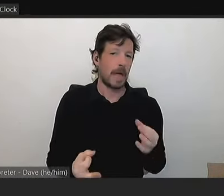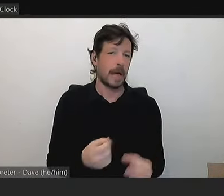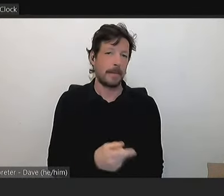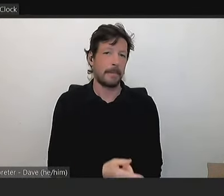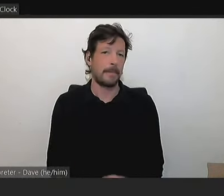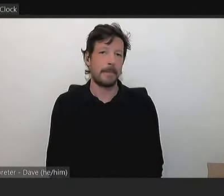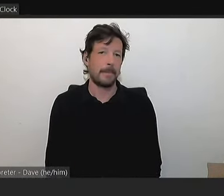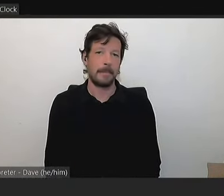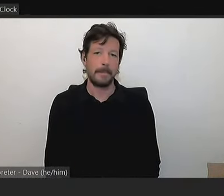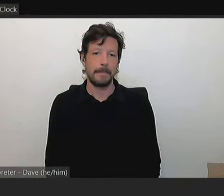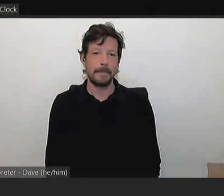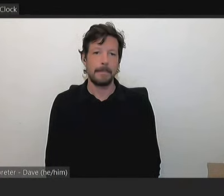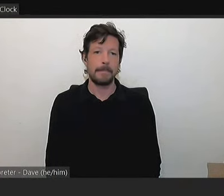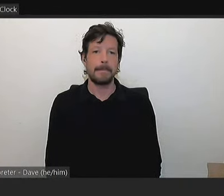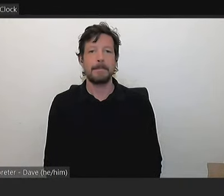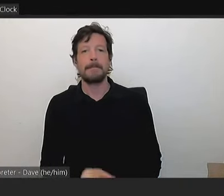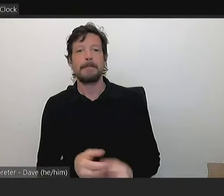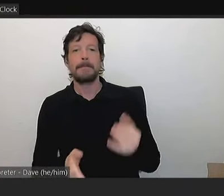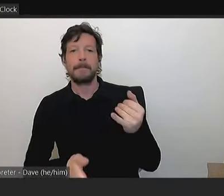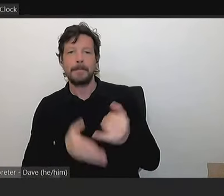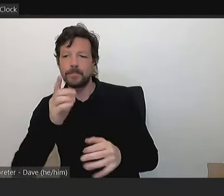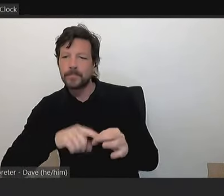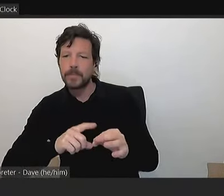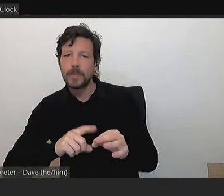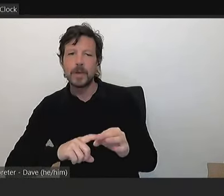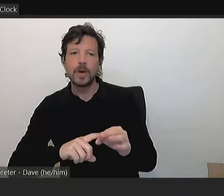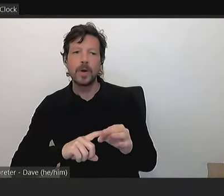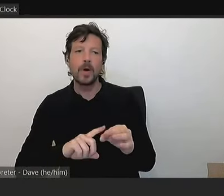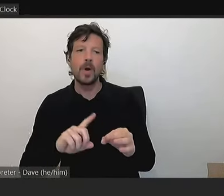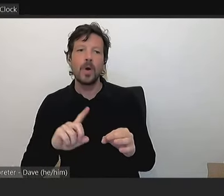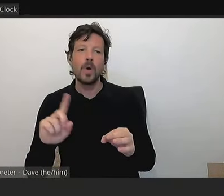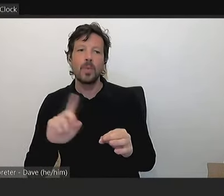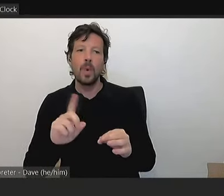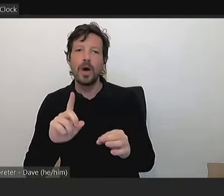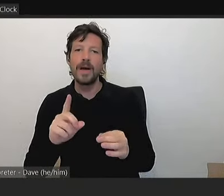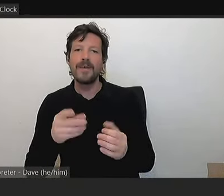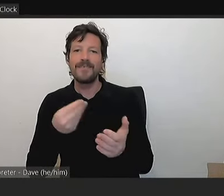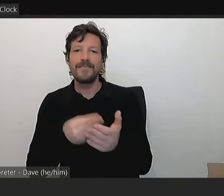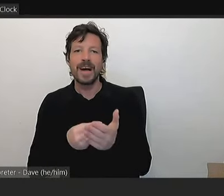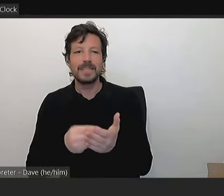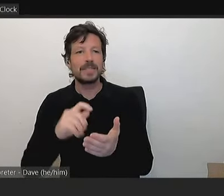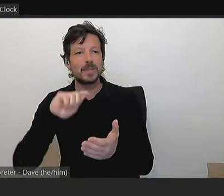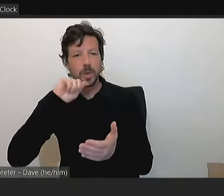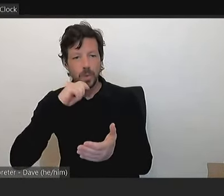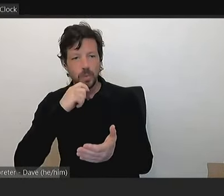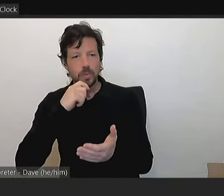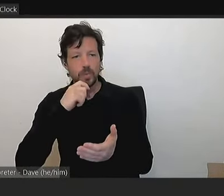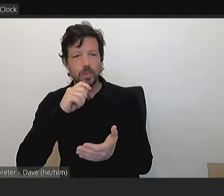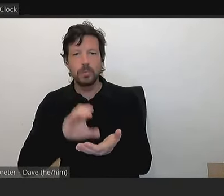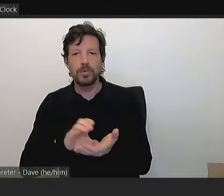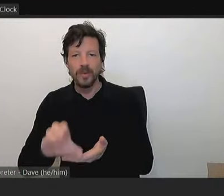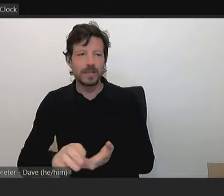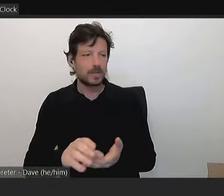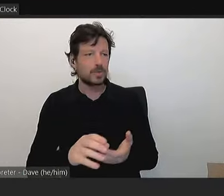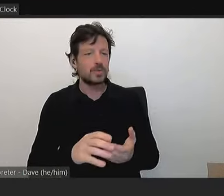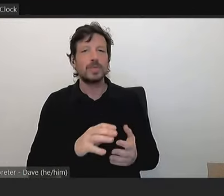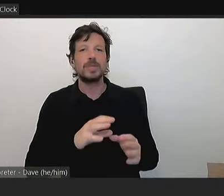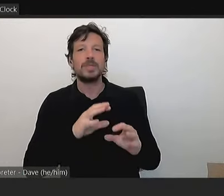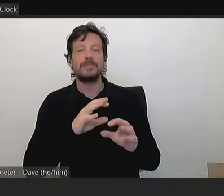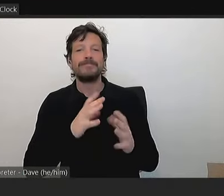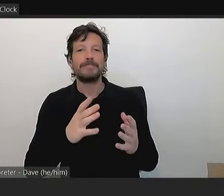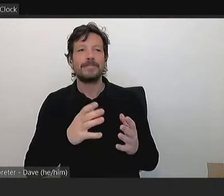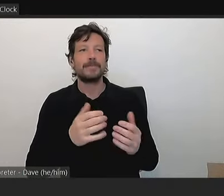And final question, what What allocated funds will be provided to ease the burden of excessive hiring costs of external pitches forced upon